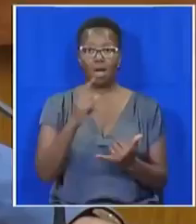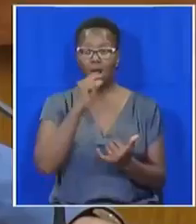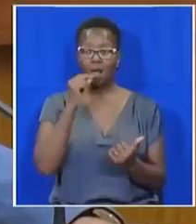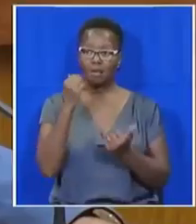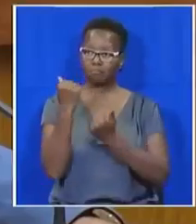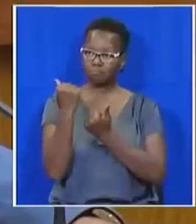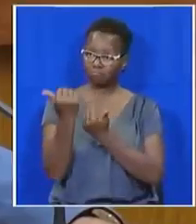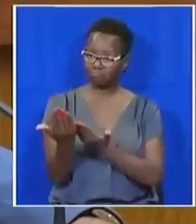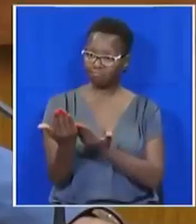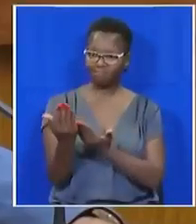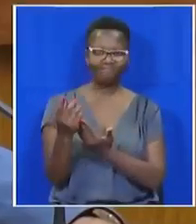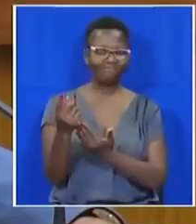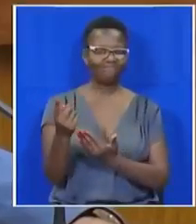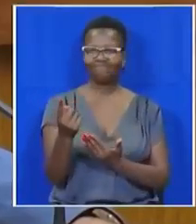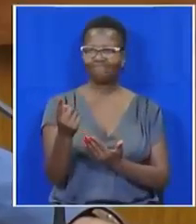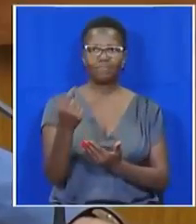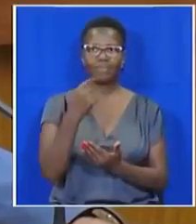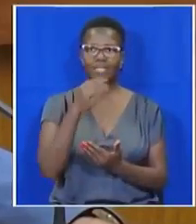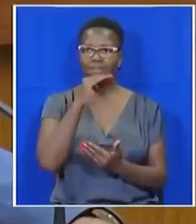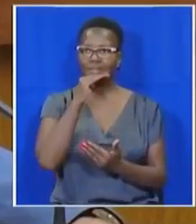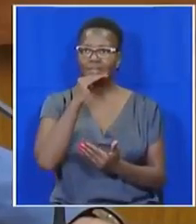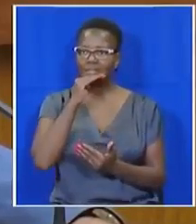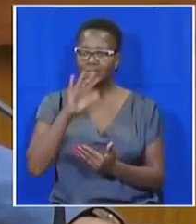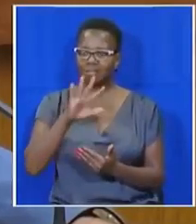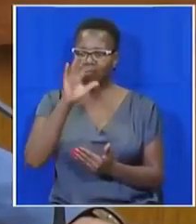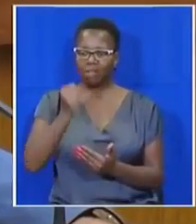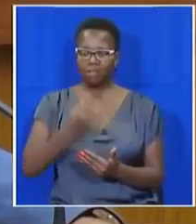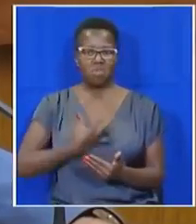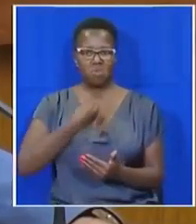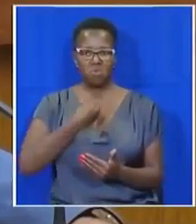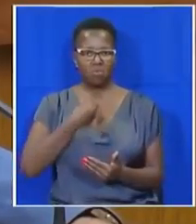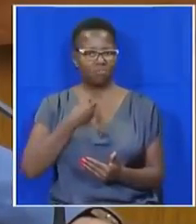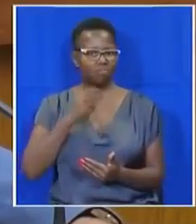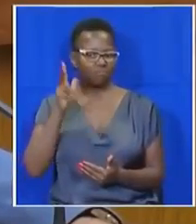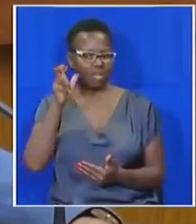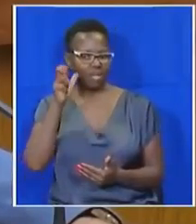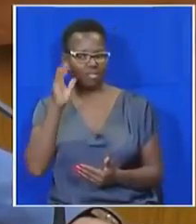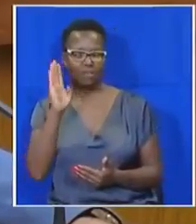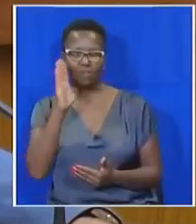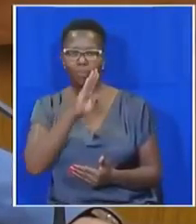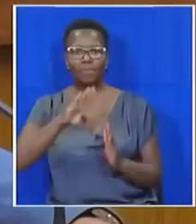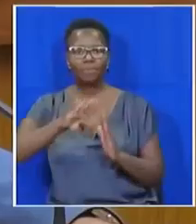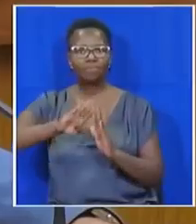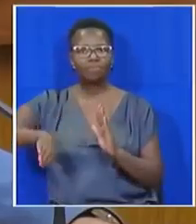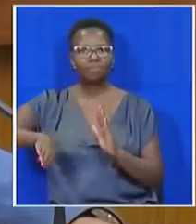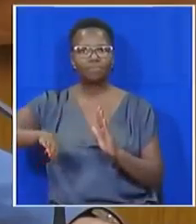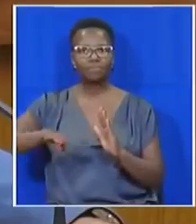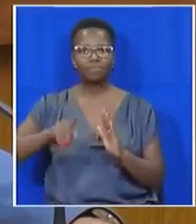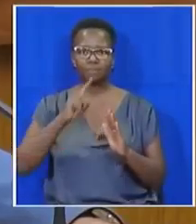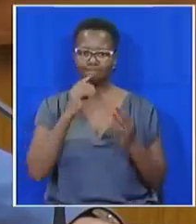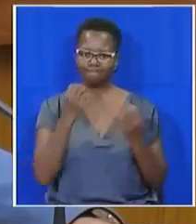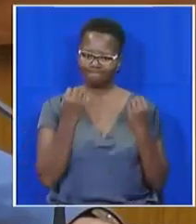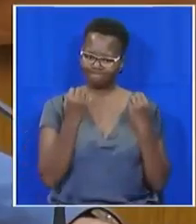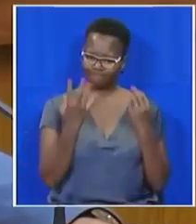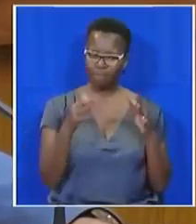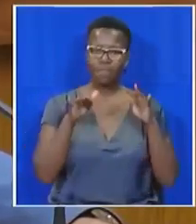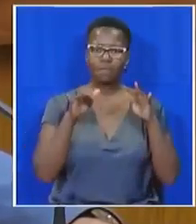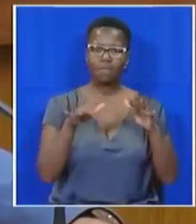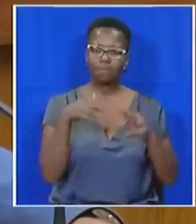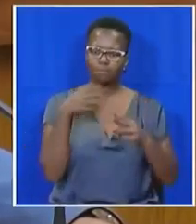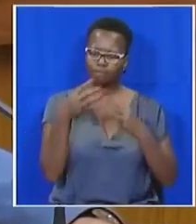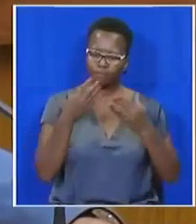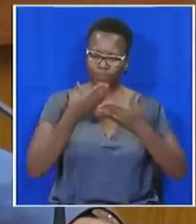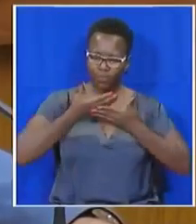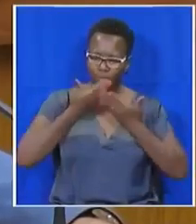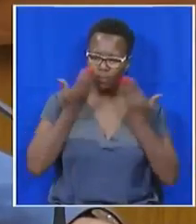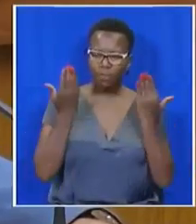in the face to the lost generation of South Africa. It is an insult to the millions of unemployed and hopeless young South Africans.